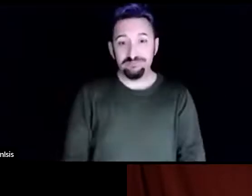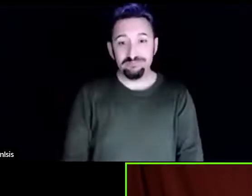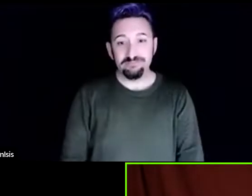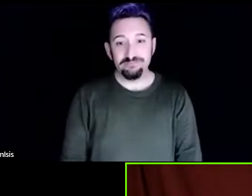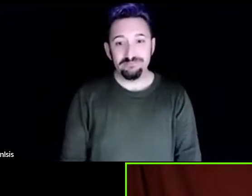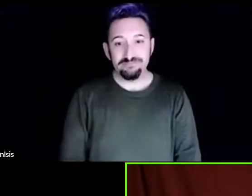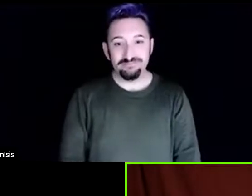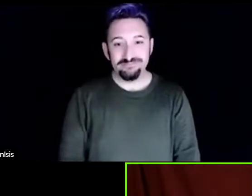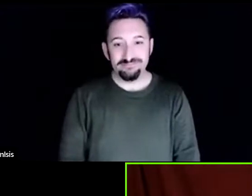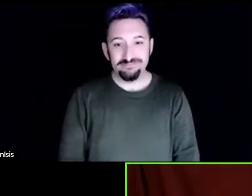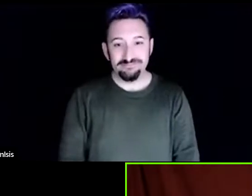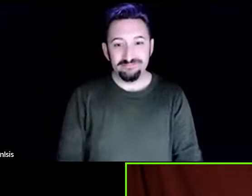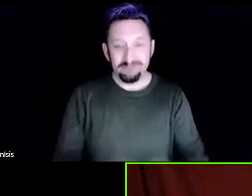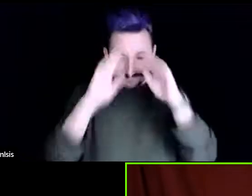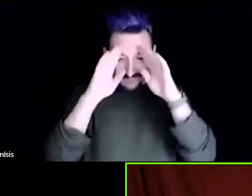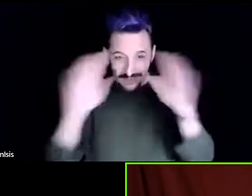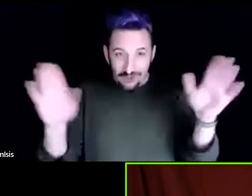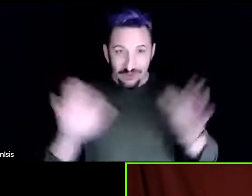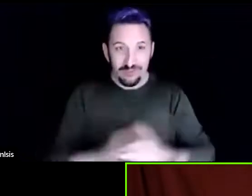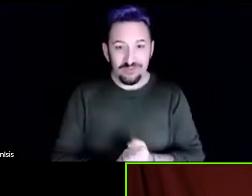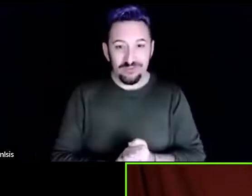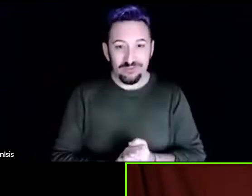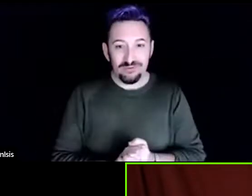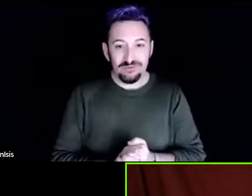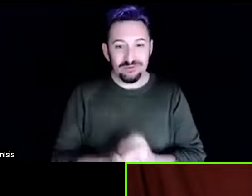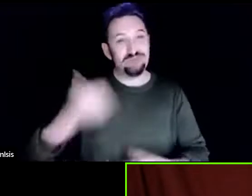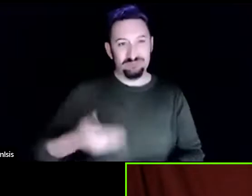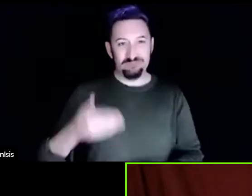Hello. Hello. Hello. My name is Charles.